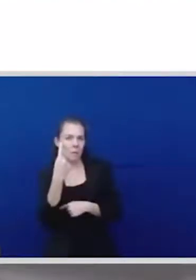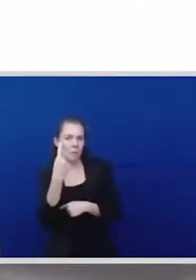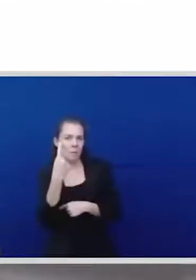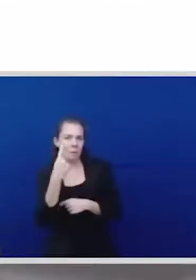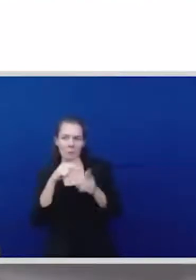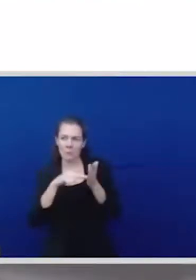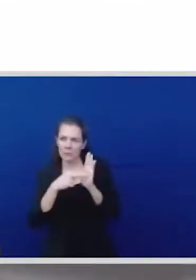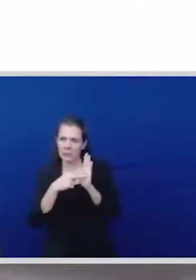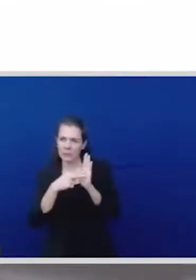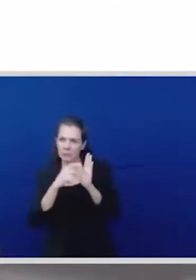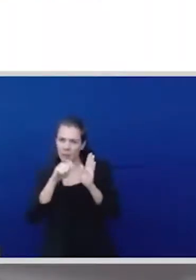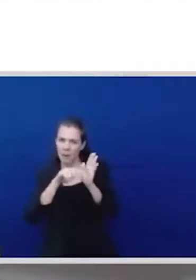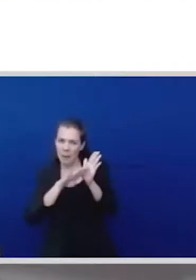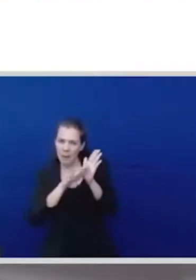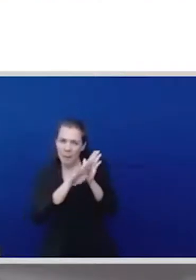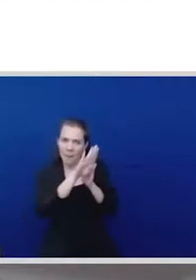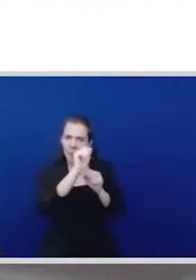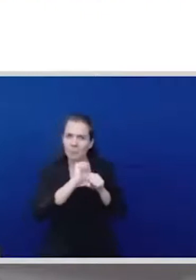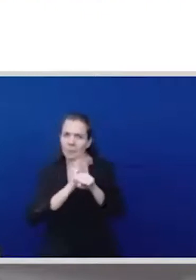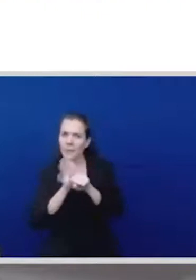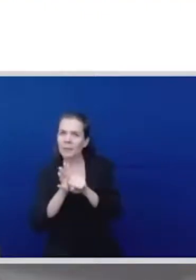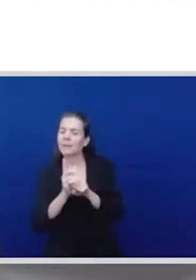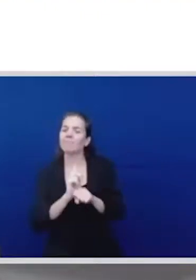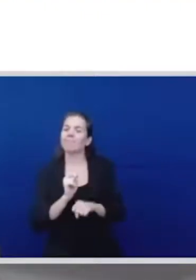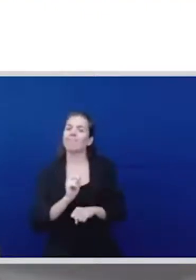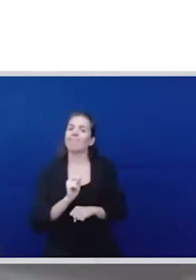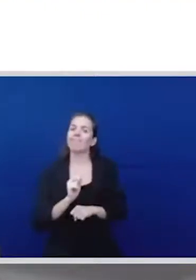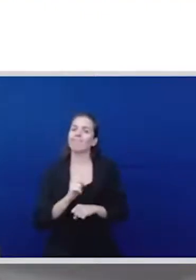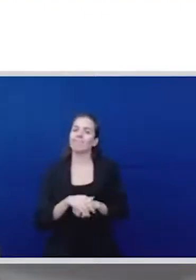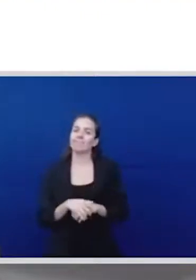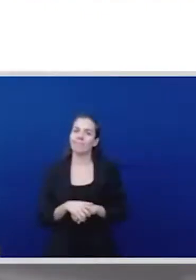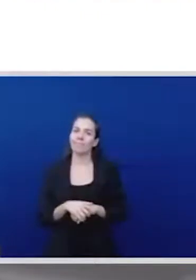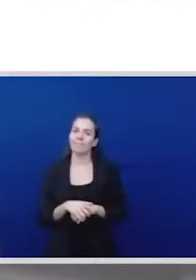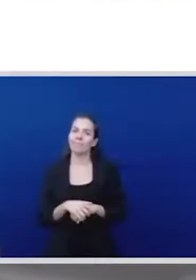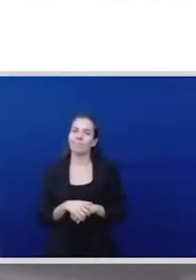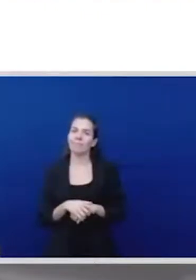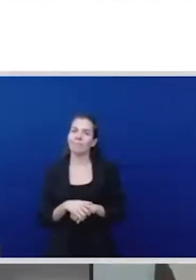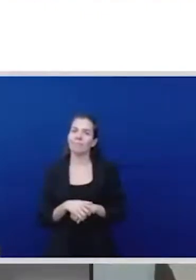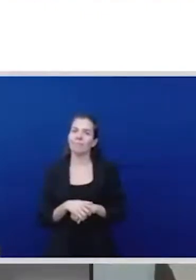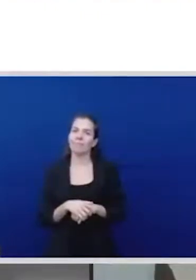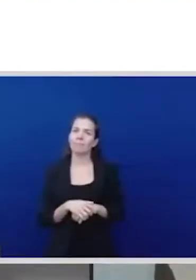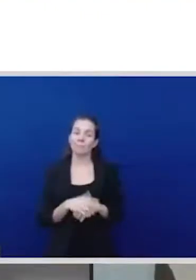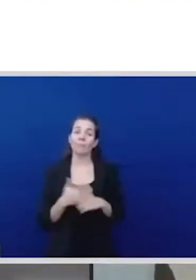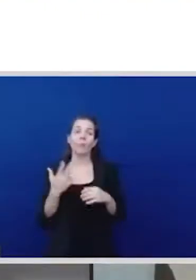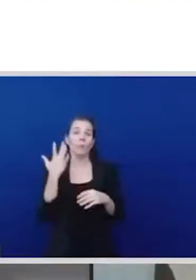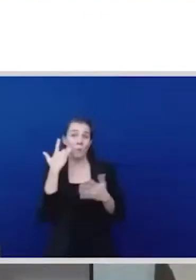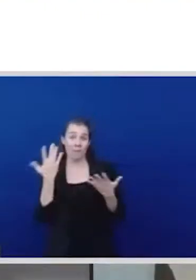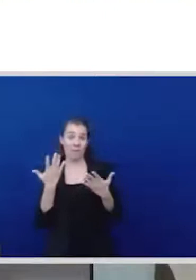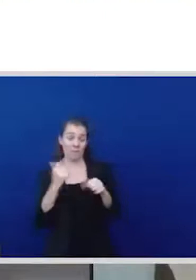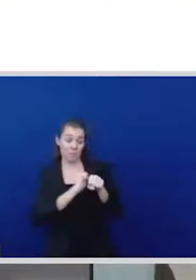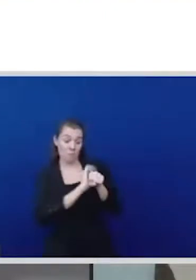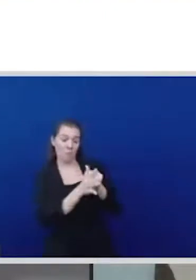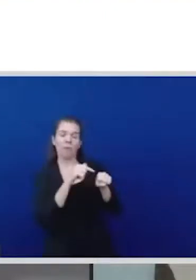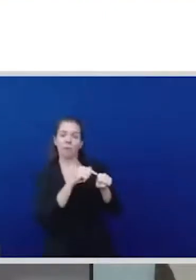startlingly brilliant answers I think the answers exist I think if you look in all of the regional reports from